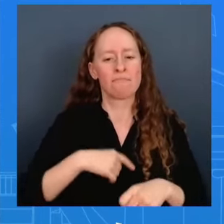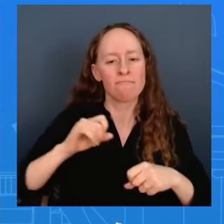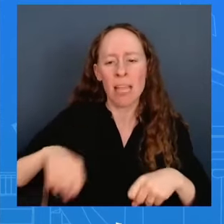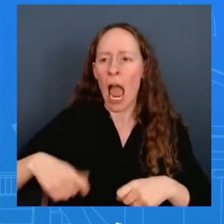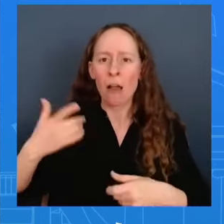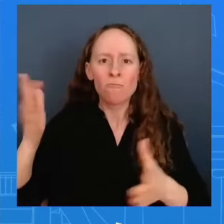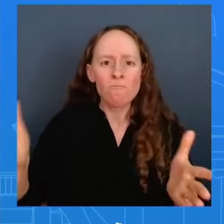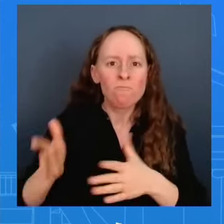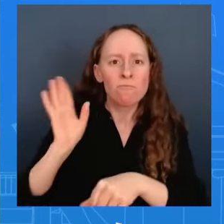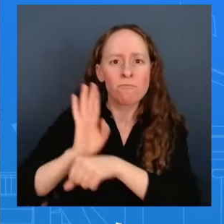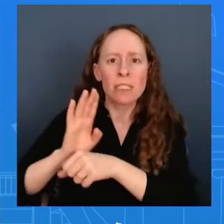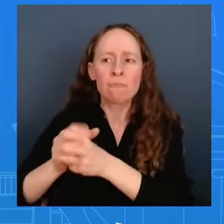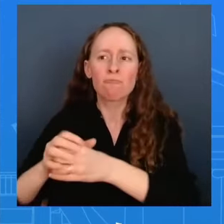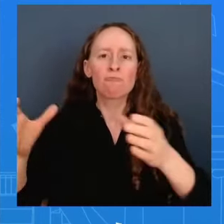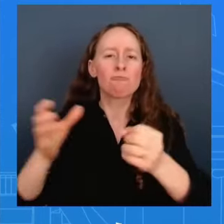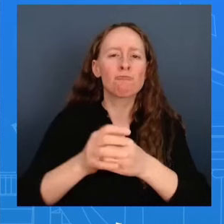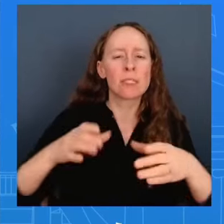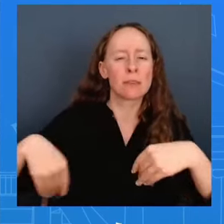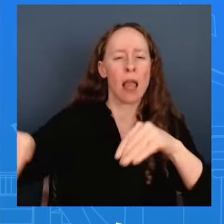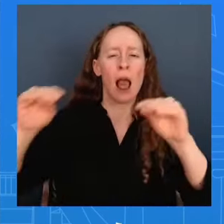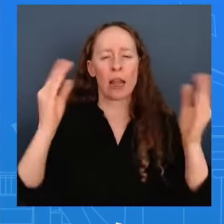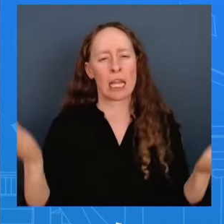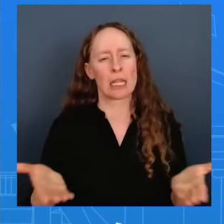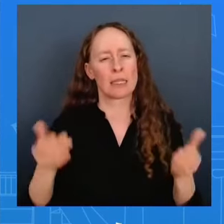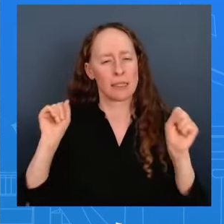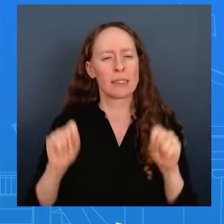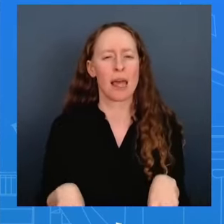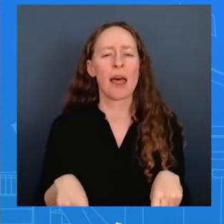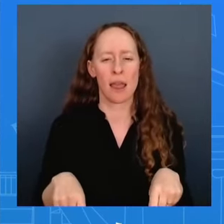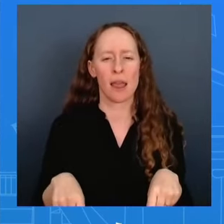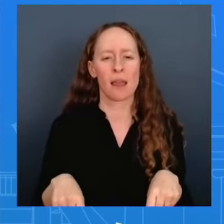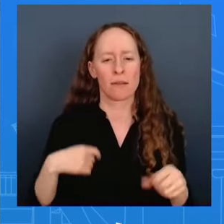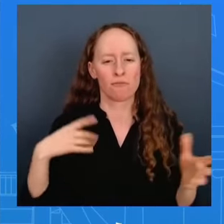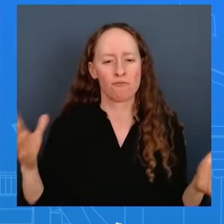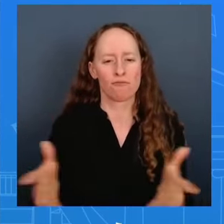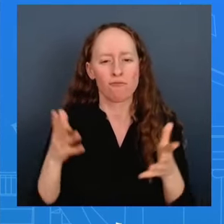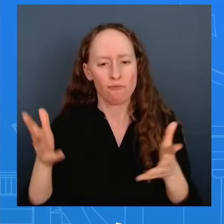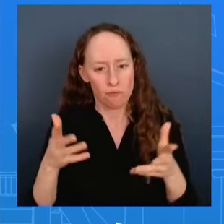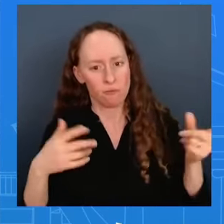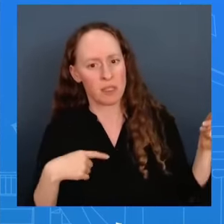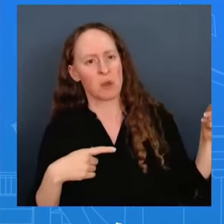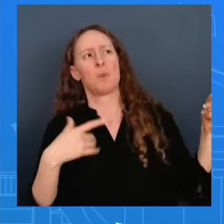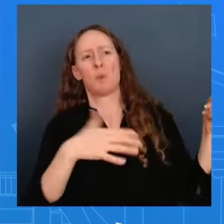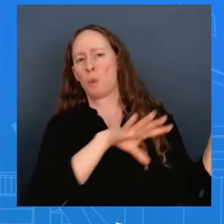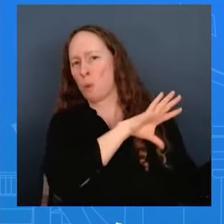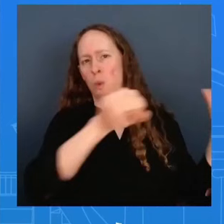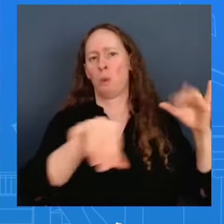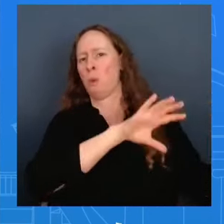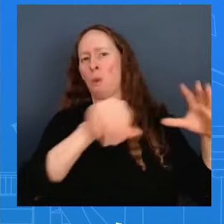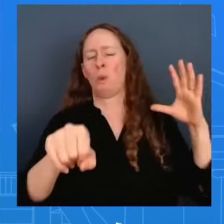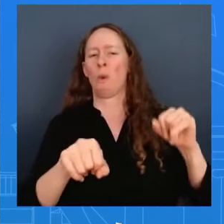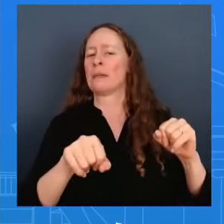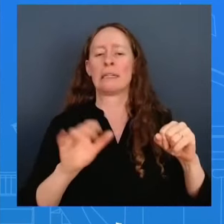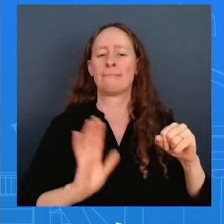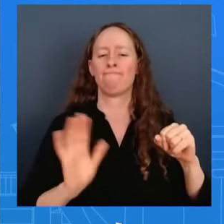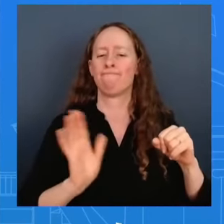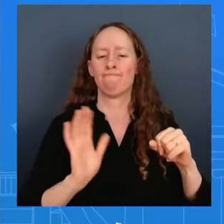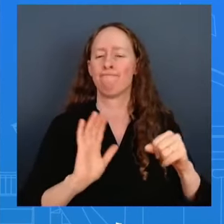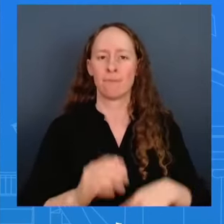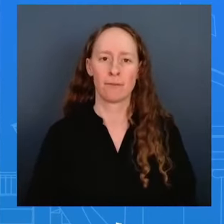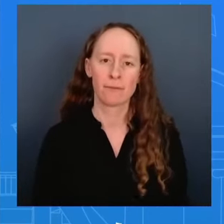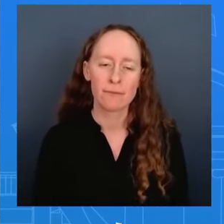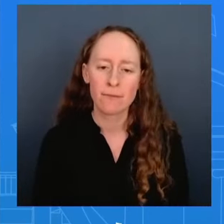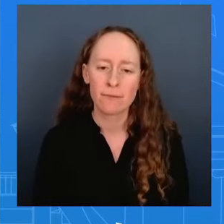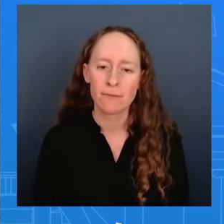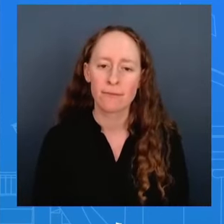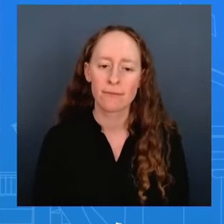survive the kind of onslaught that we are seeing across the board did the president signal to president xi in the most recent conversation